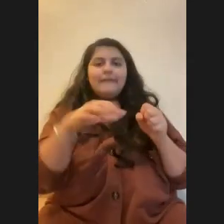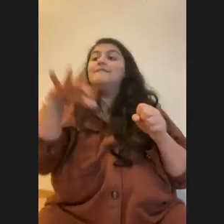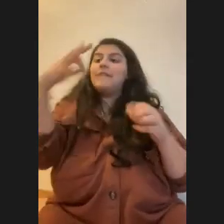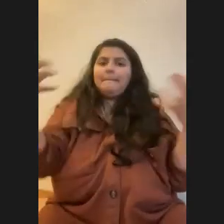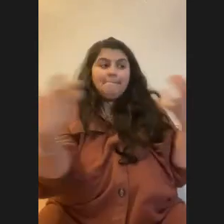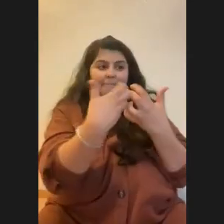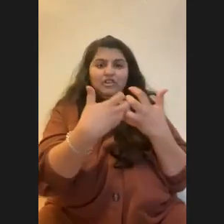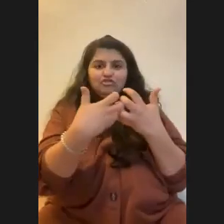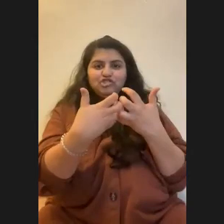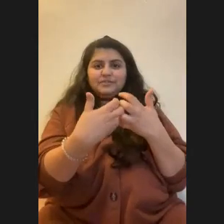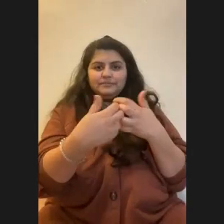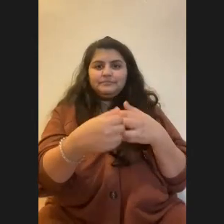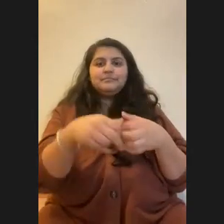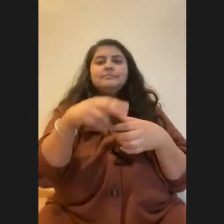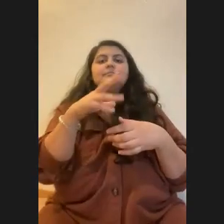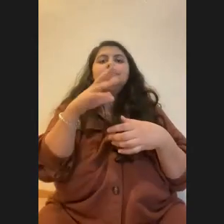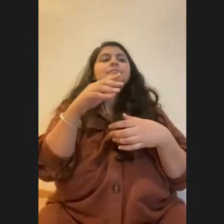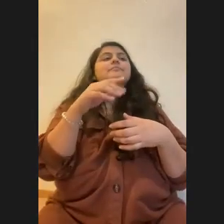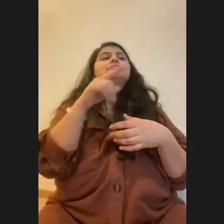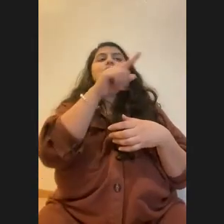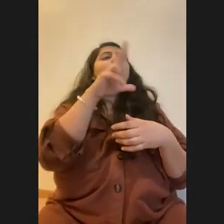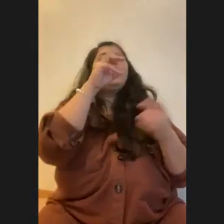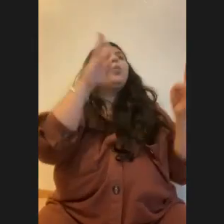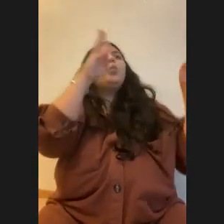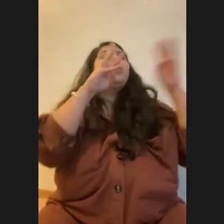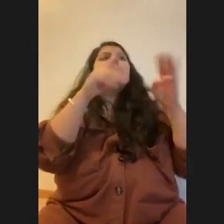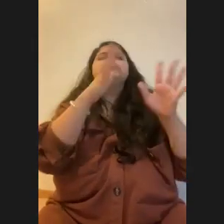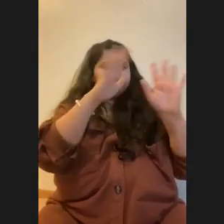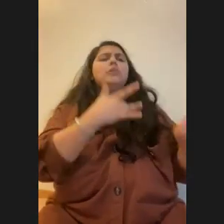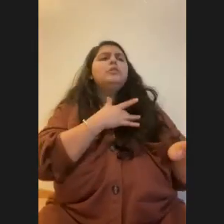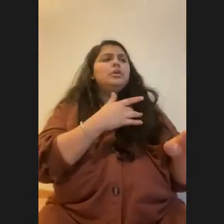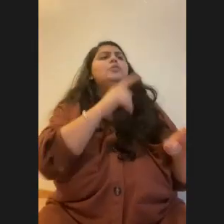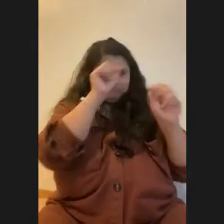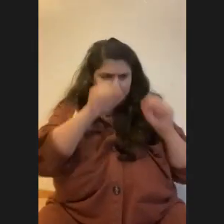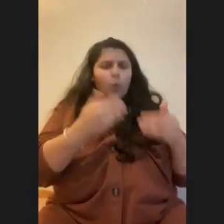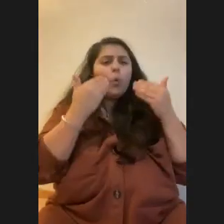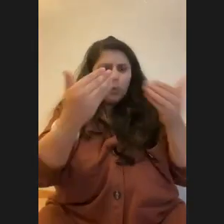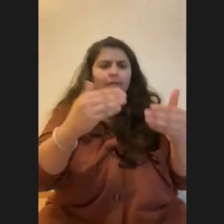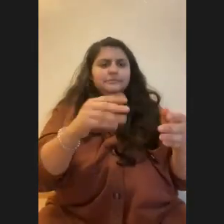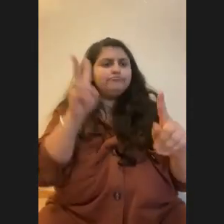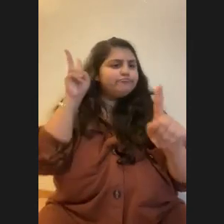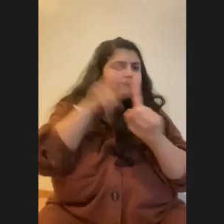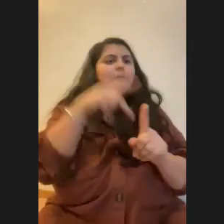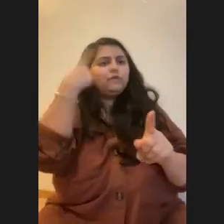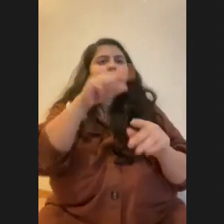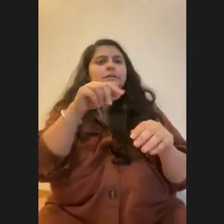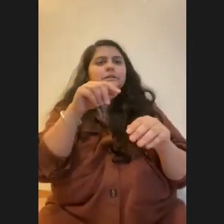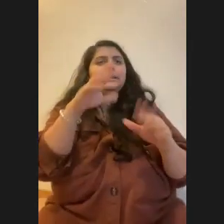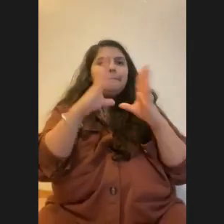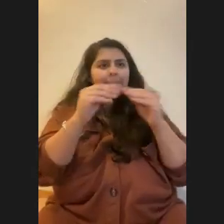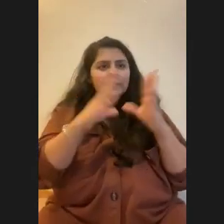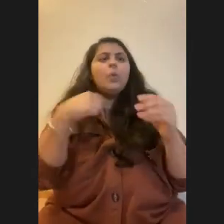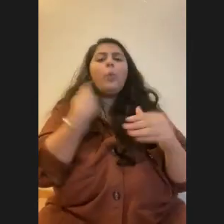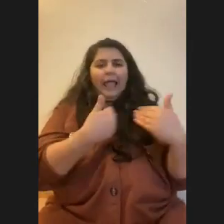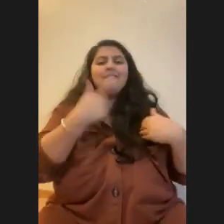hesitate to sign up for more sessions. We've got them available. We're here for you to use. Um, otherwise, uh, we hope you have a wonderful, fun